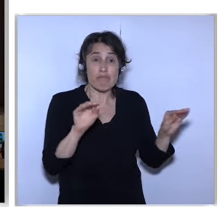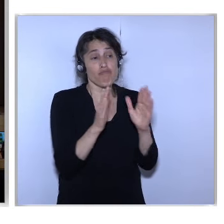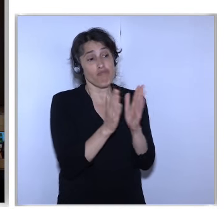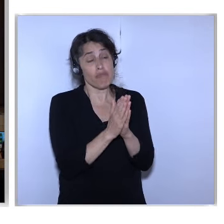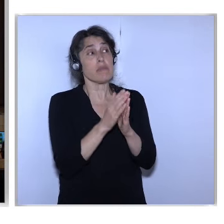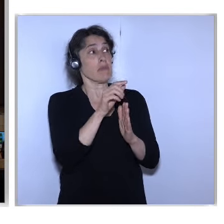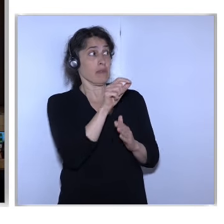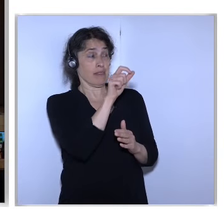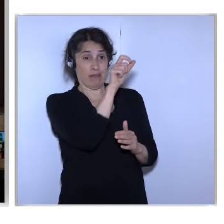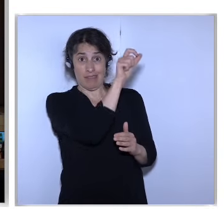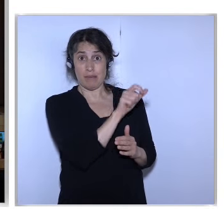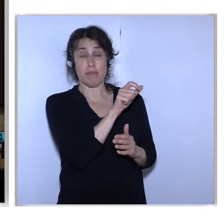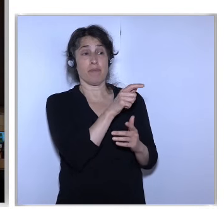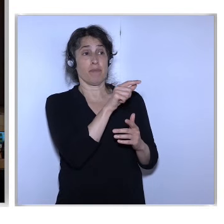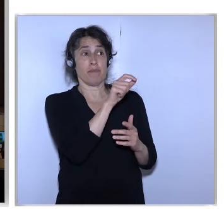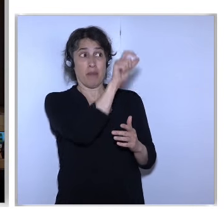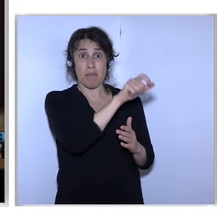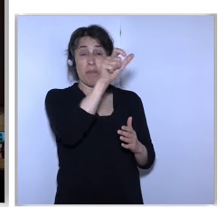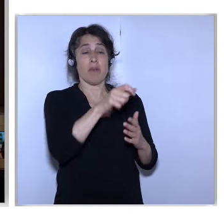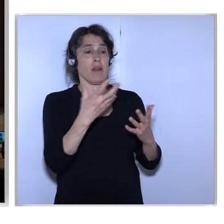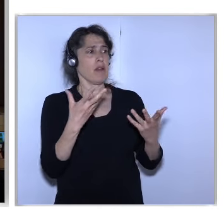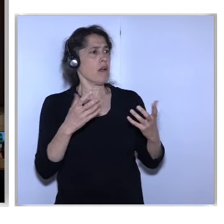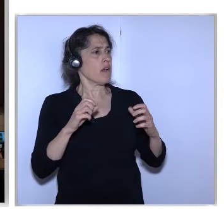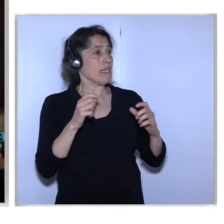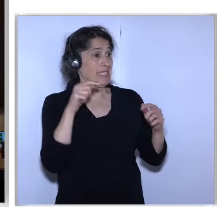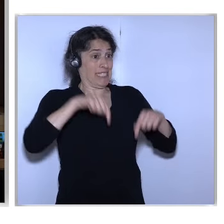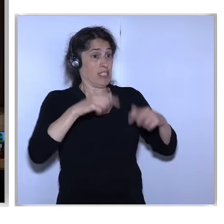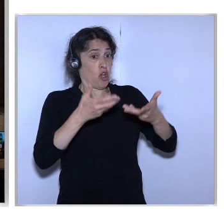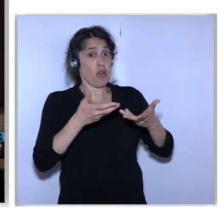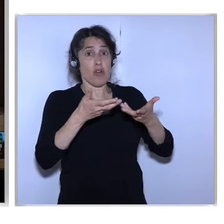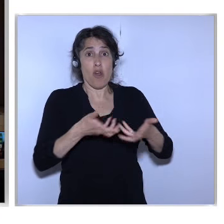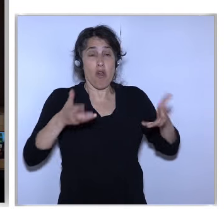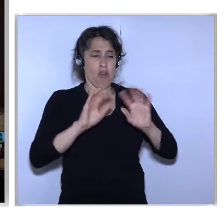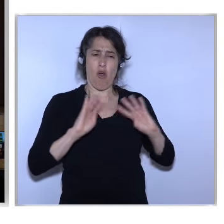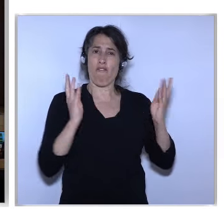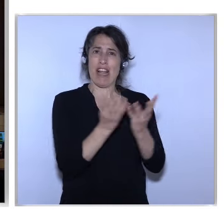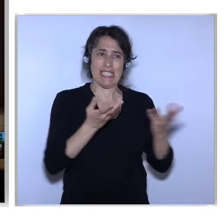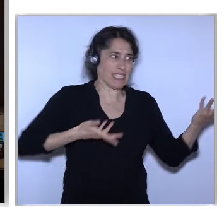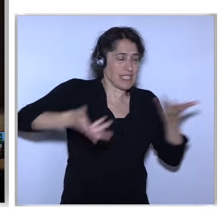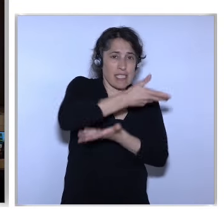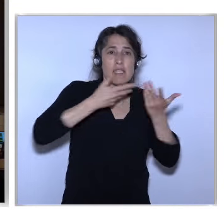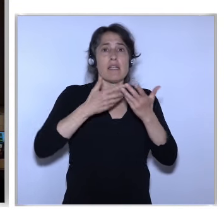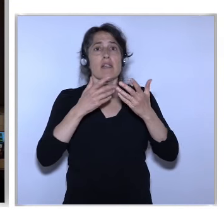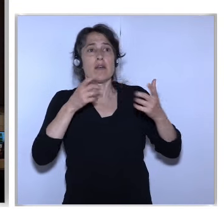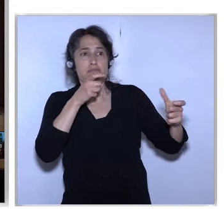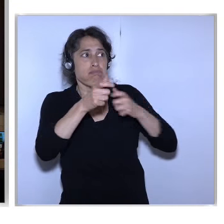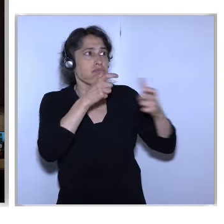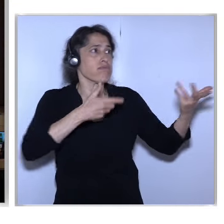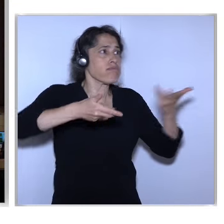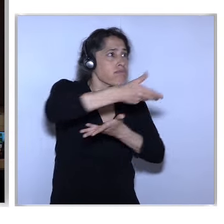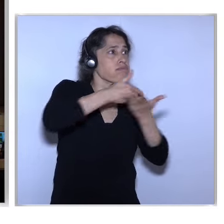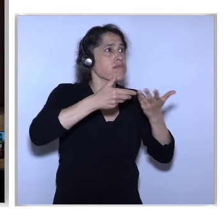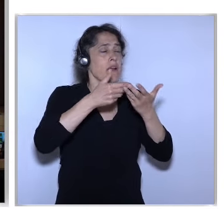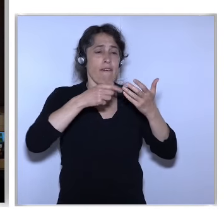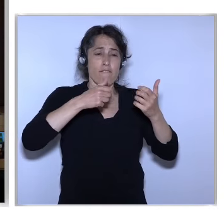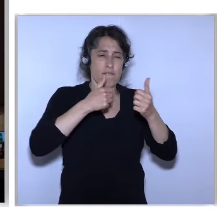Actively Participating In Our Debates In Our Conferences In Who Are Following The Events Which Are Happening